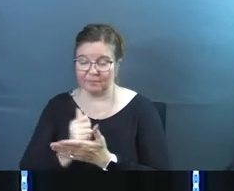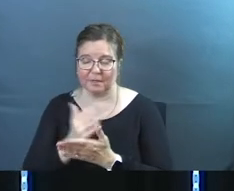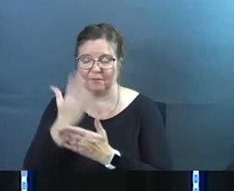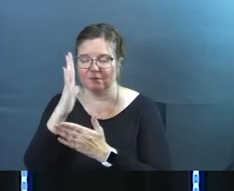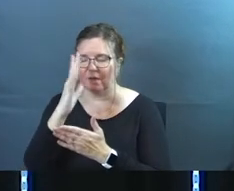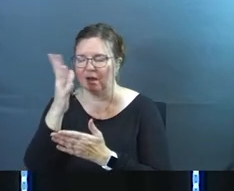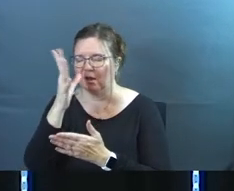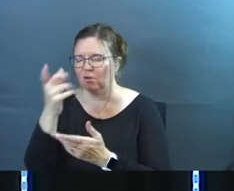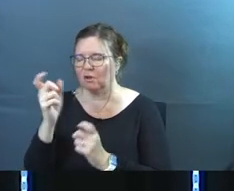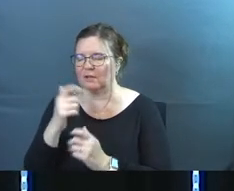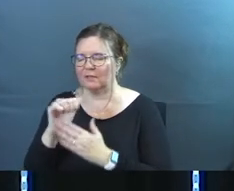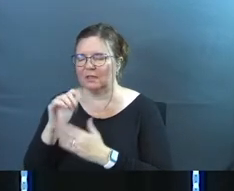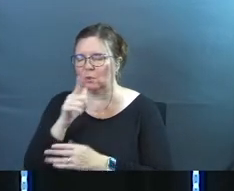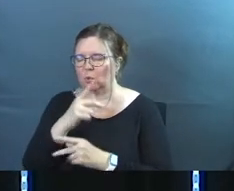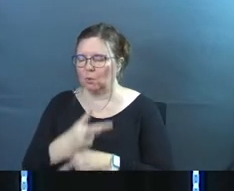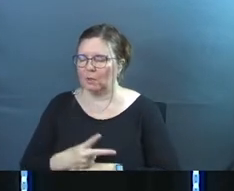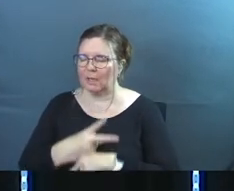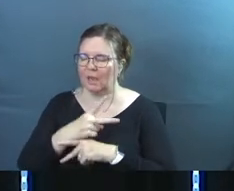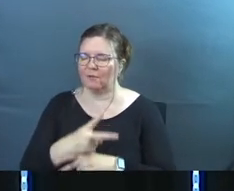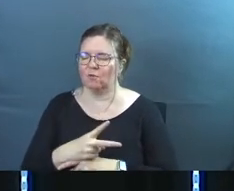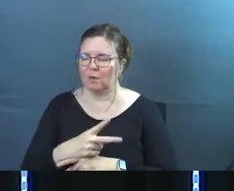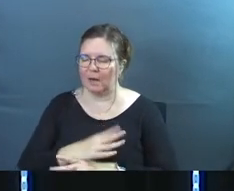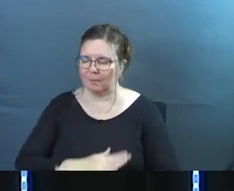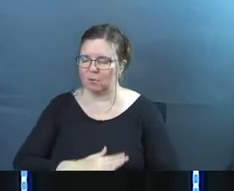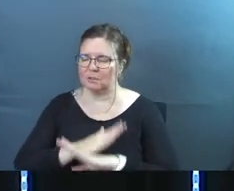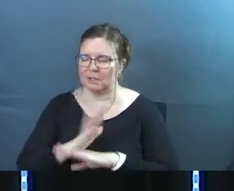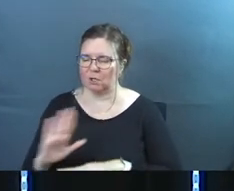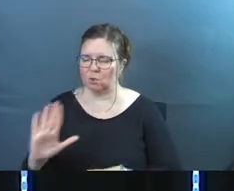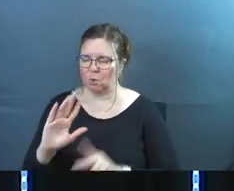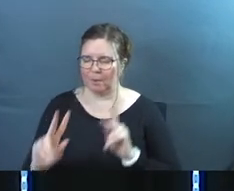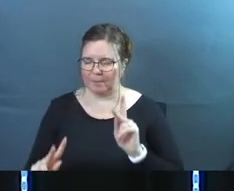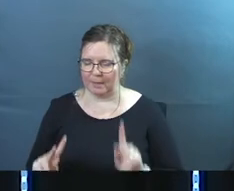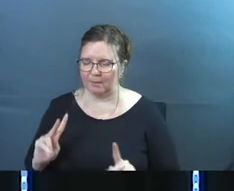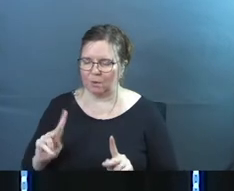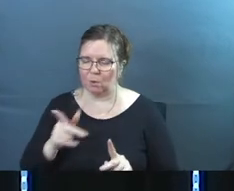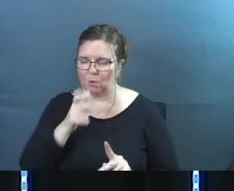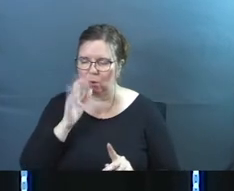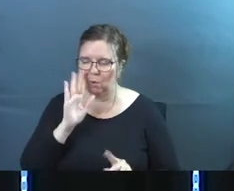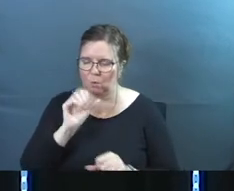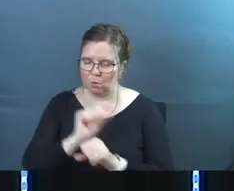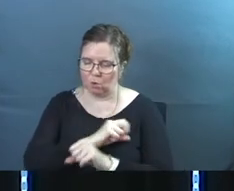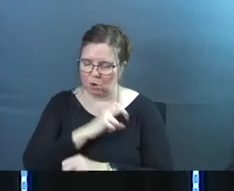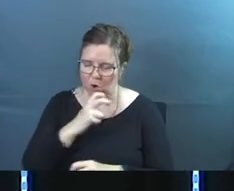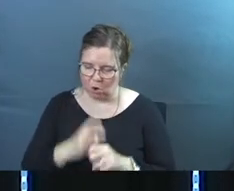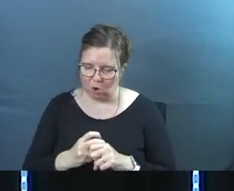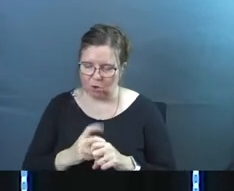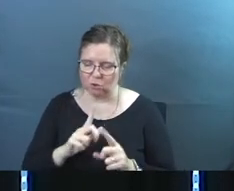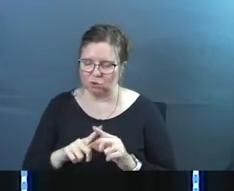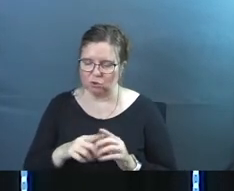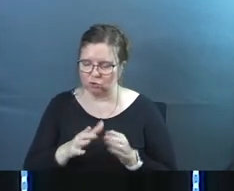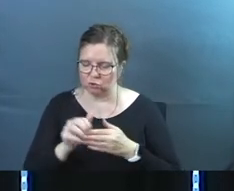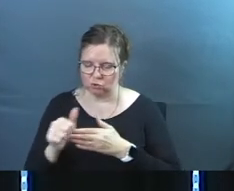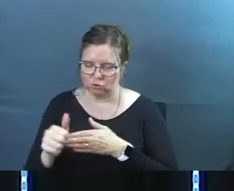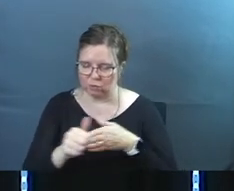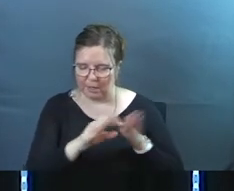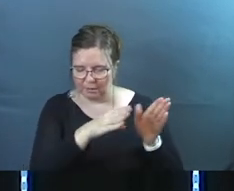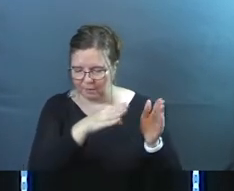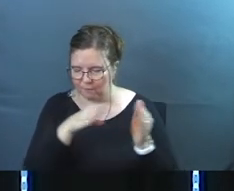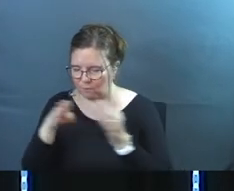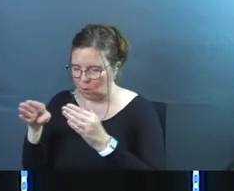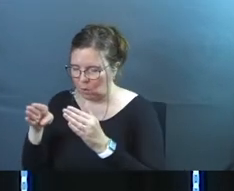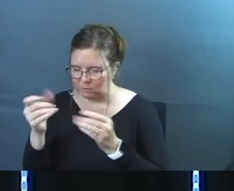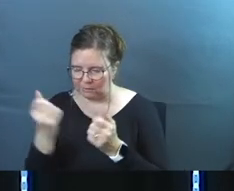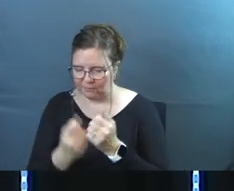father give us leaders who will care for and protect your people and who will work hard to direct the focus